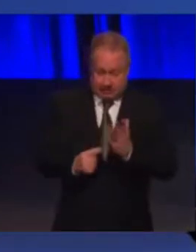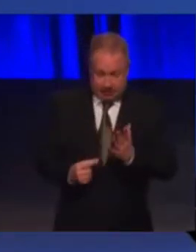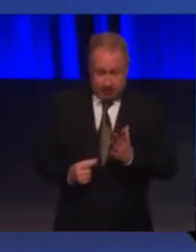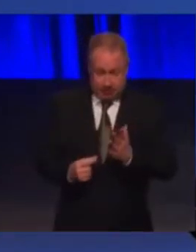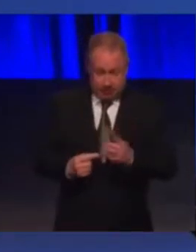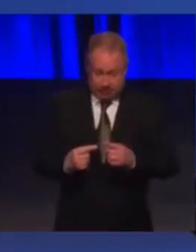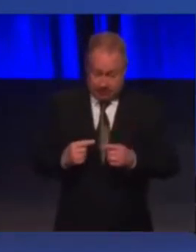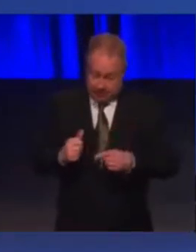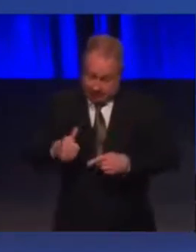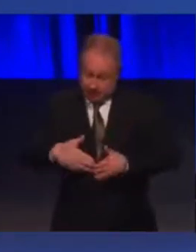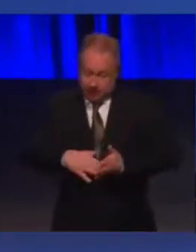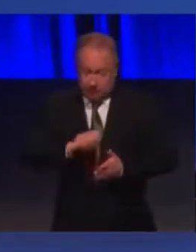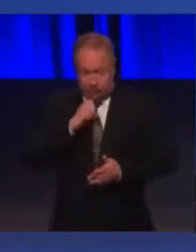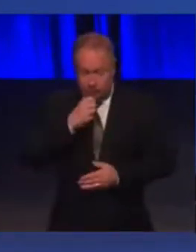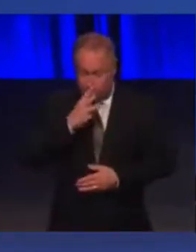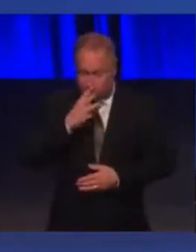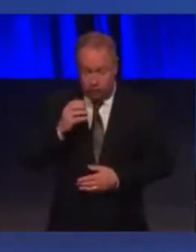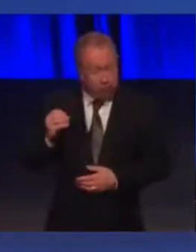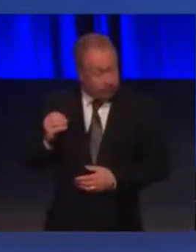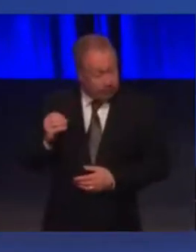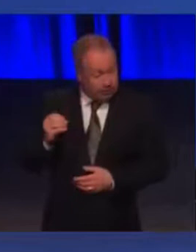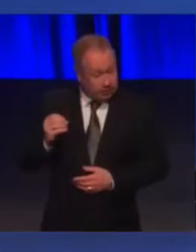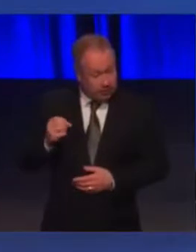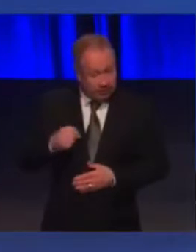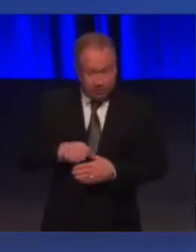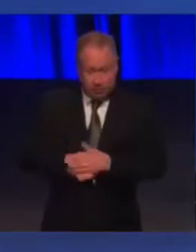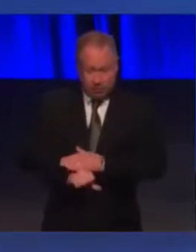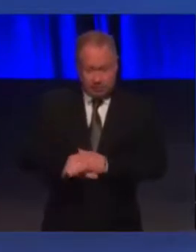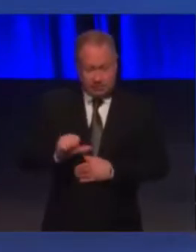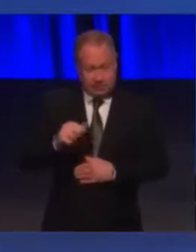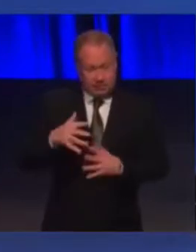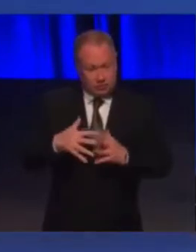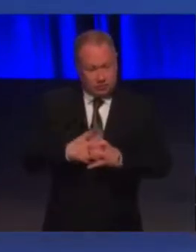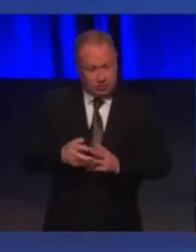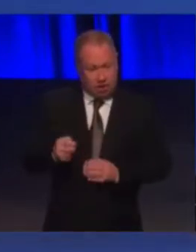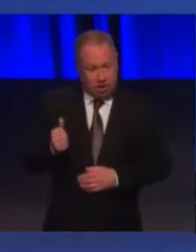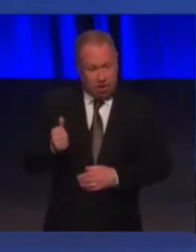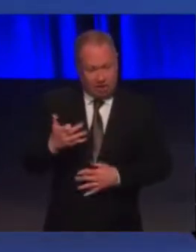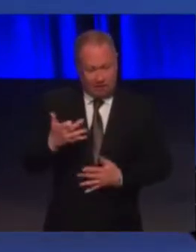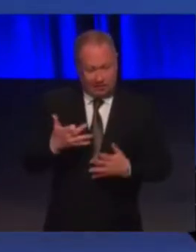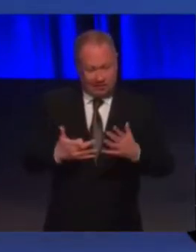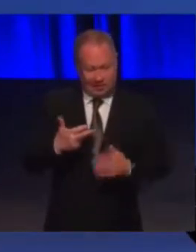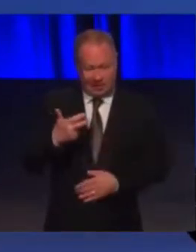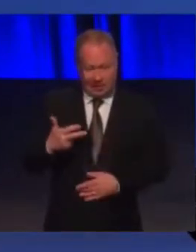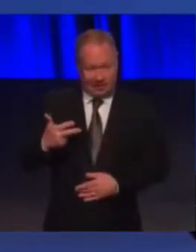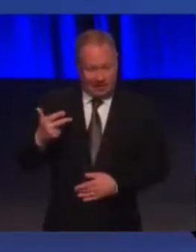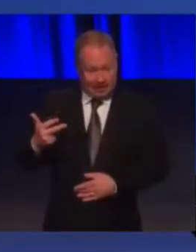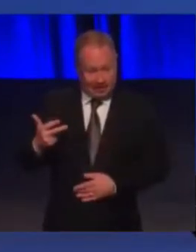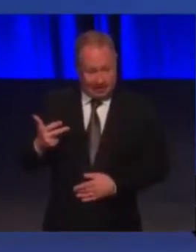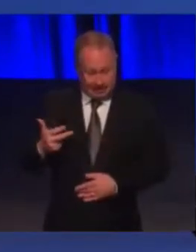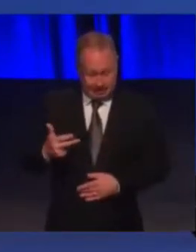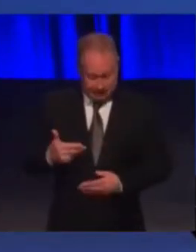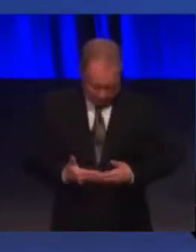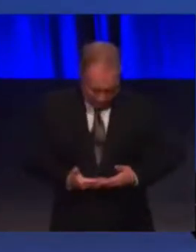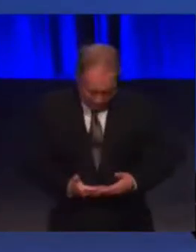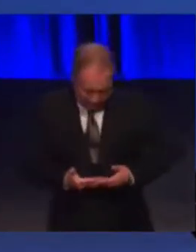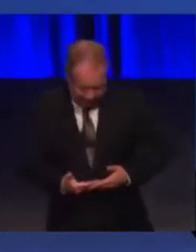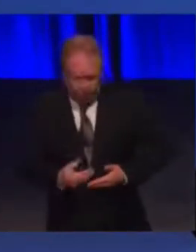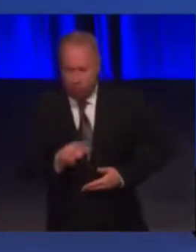next month. He was born six weeks prematurely in 1988 and weighed in at just over three pounds.